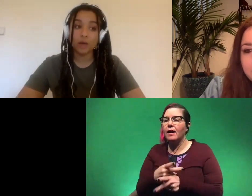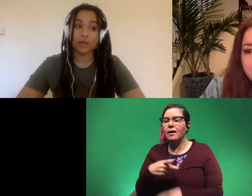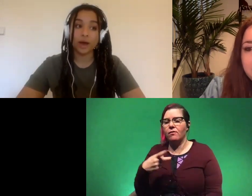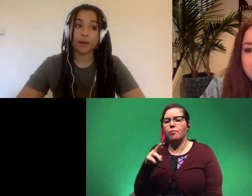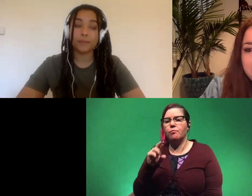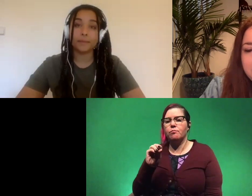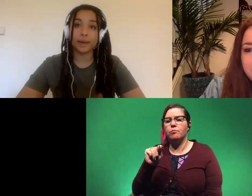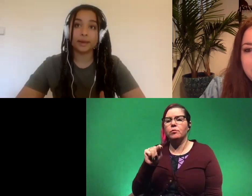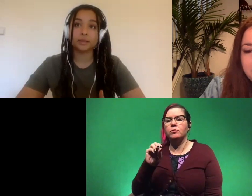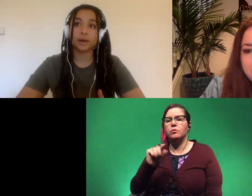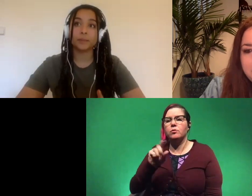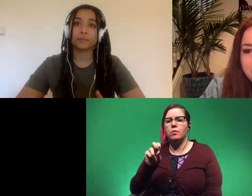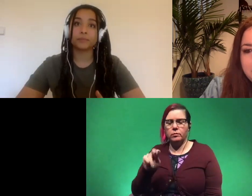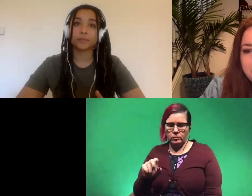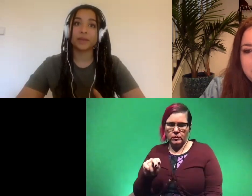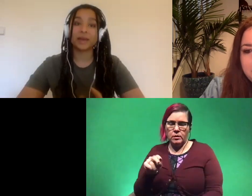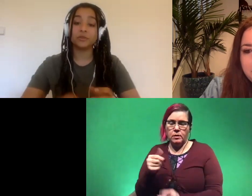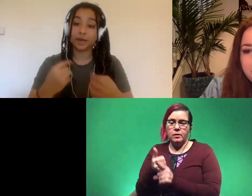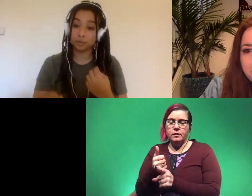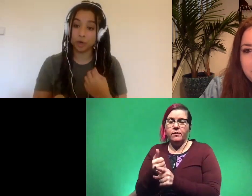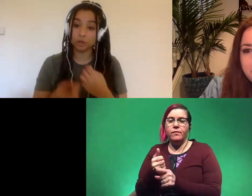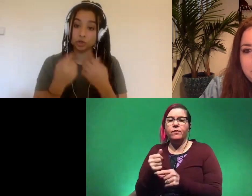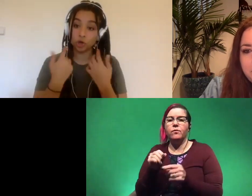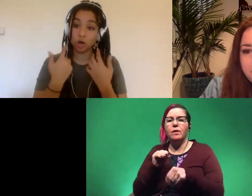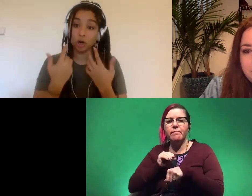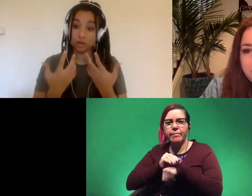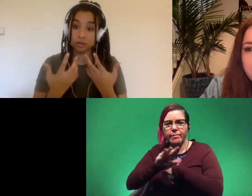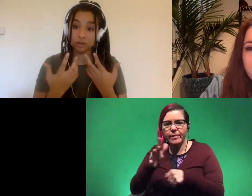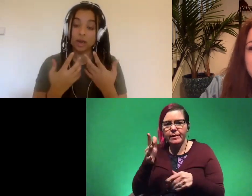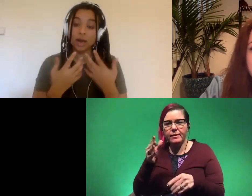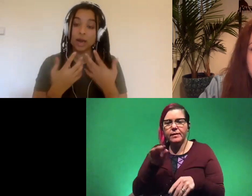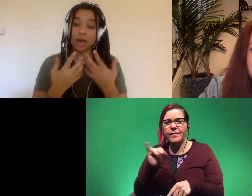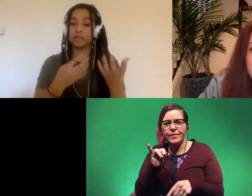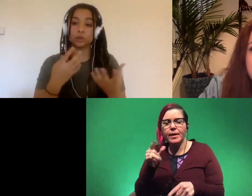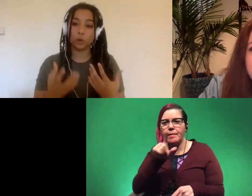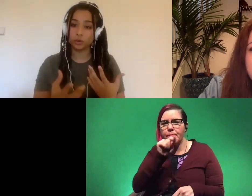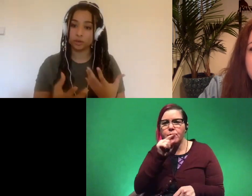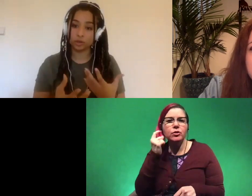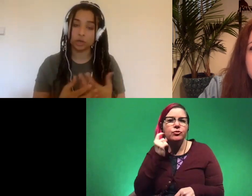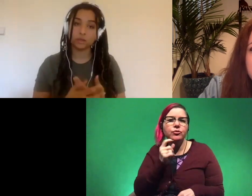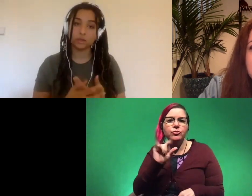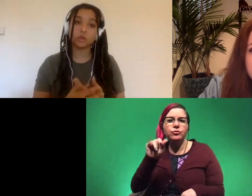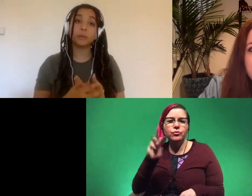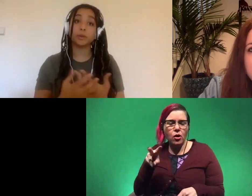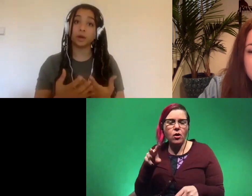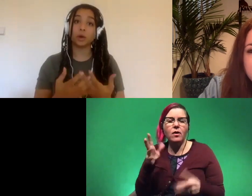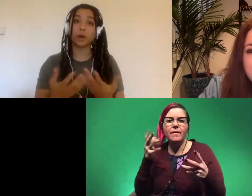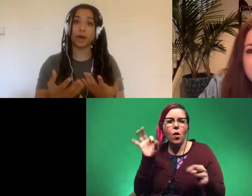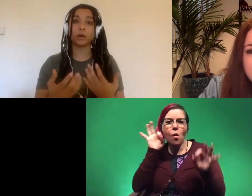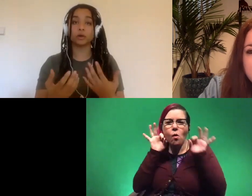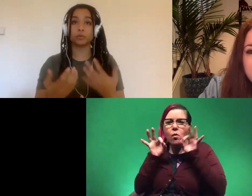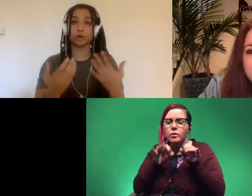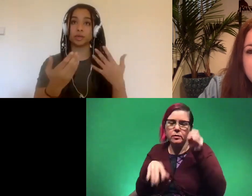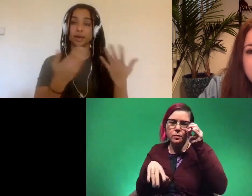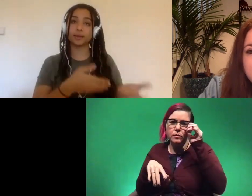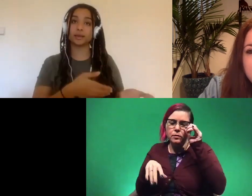that makes um that infects birds jaws and leaves these holes in the jaws so people think okay